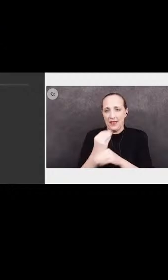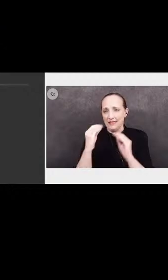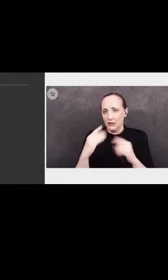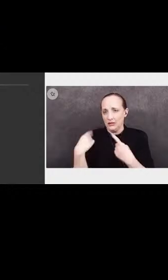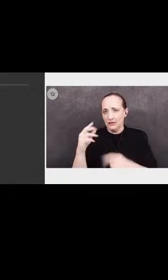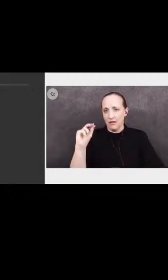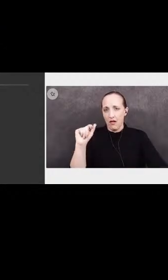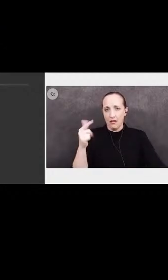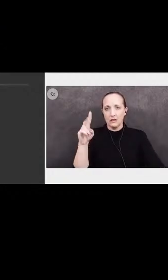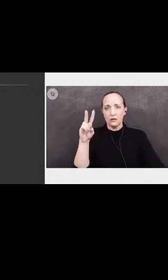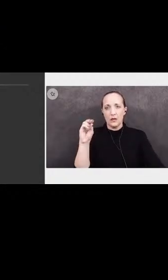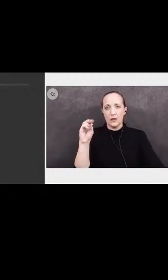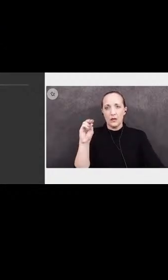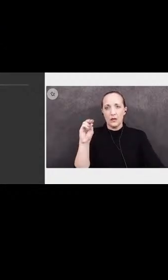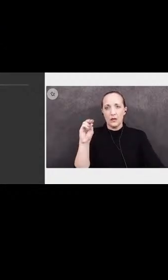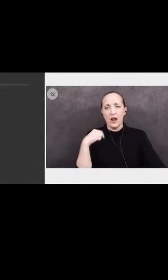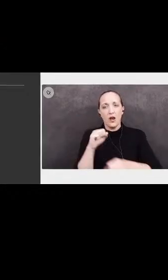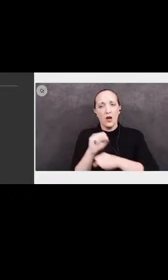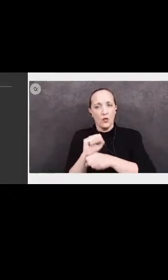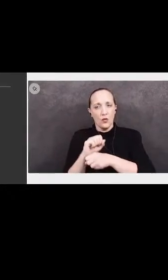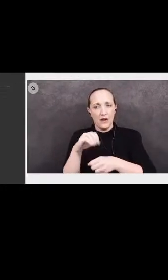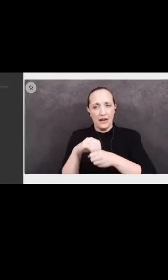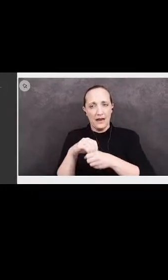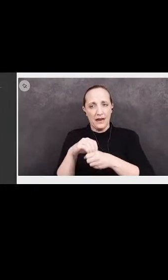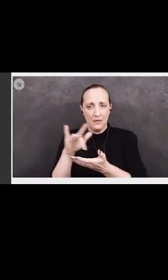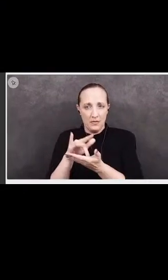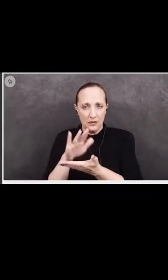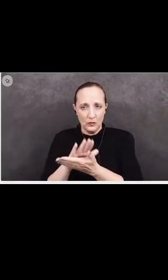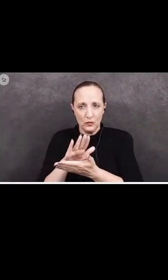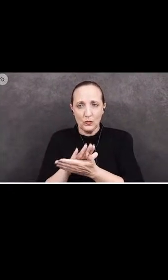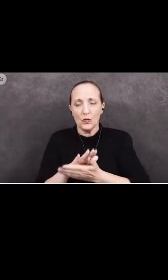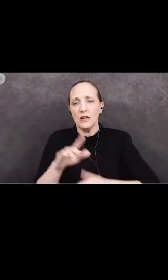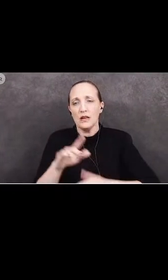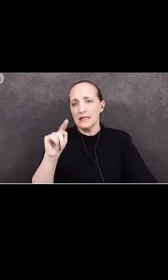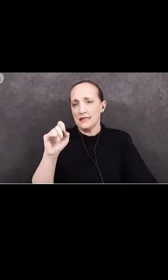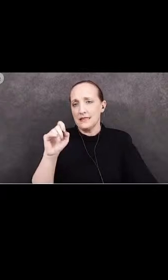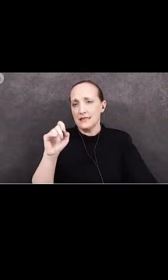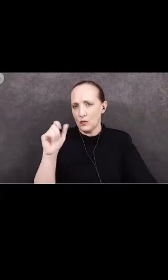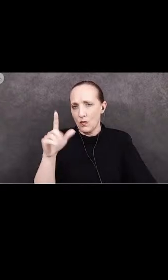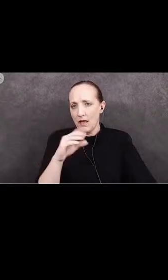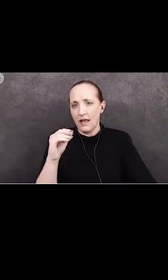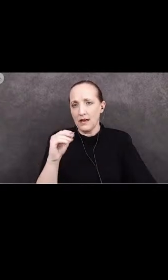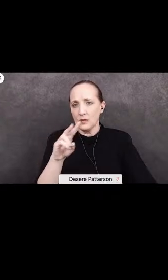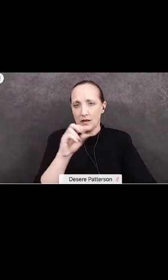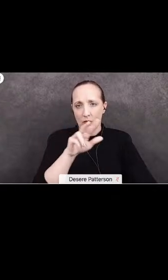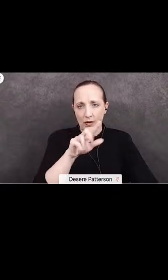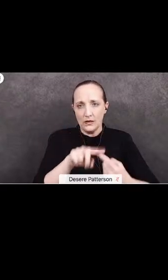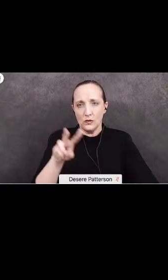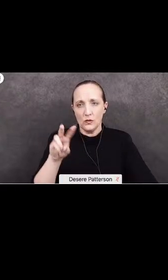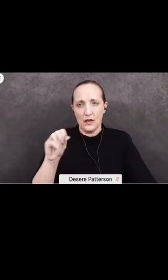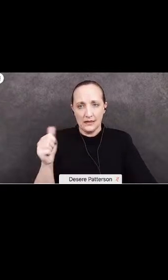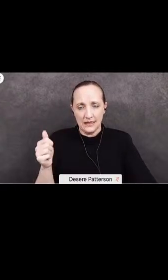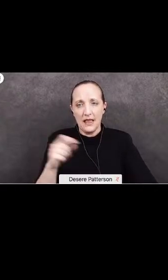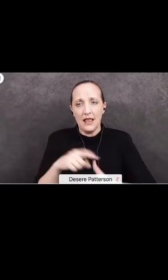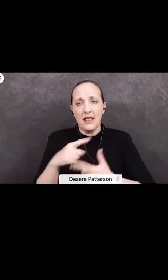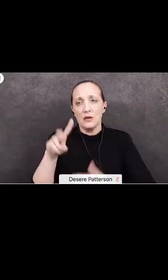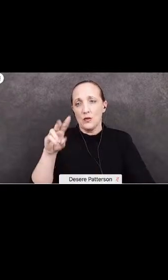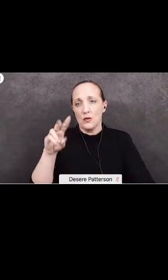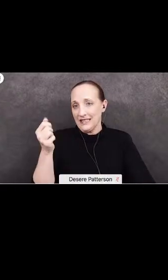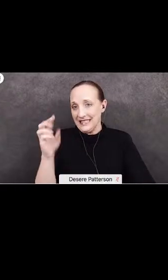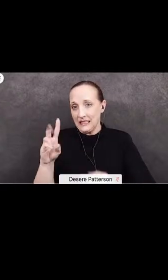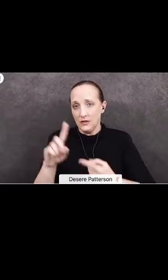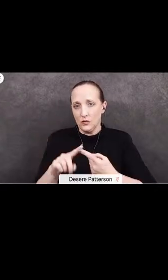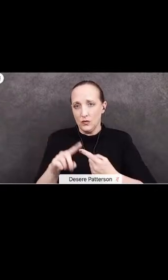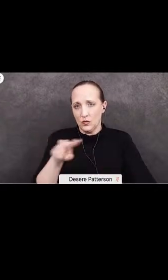2003. I have worked at Terrace Hills Middle School 2003 to 2016, then at Colton High 2016 to